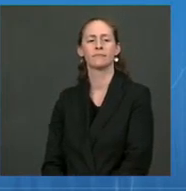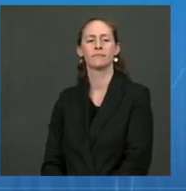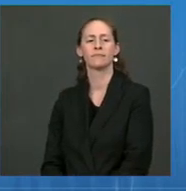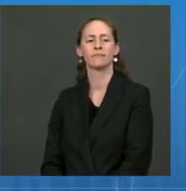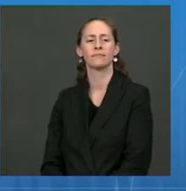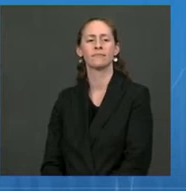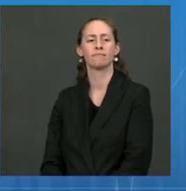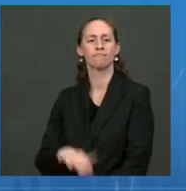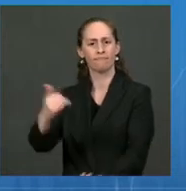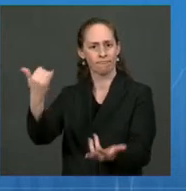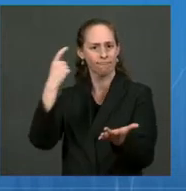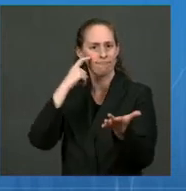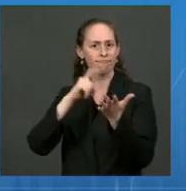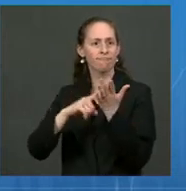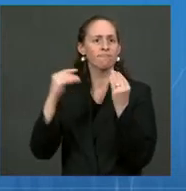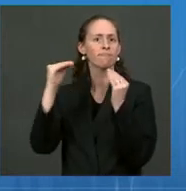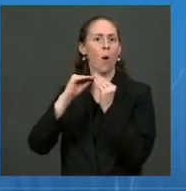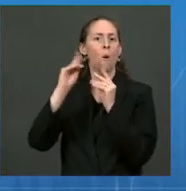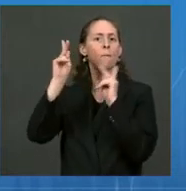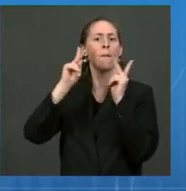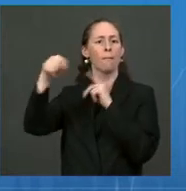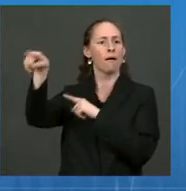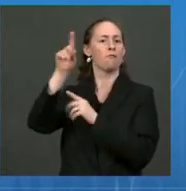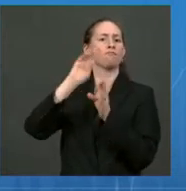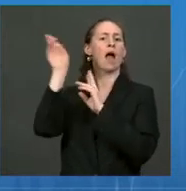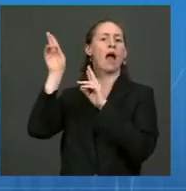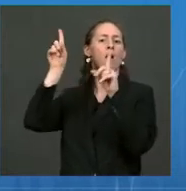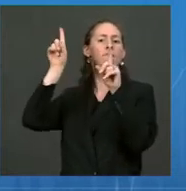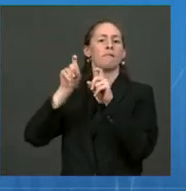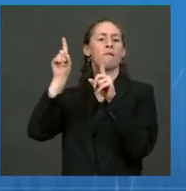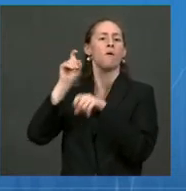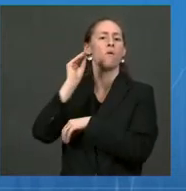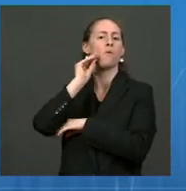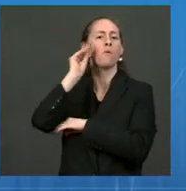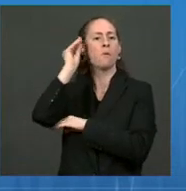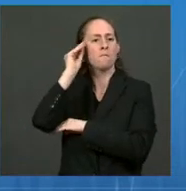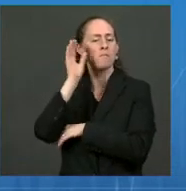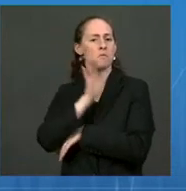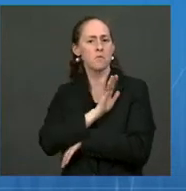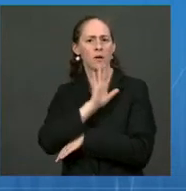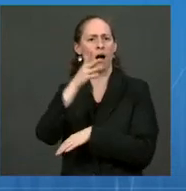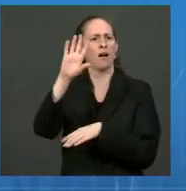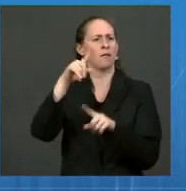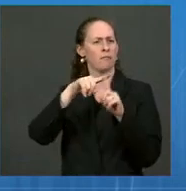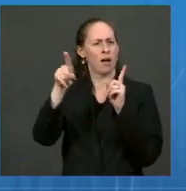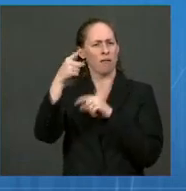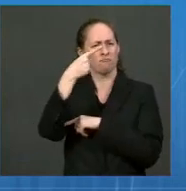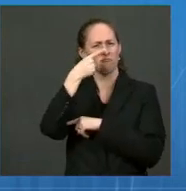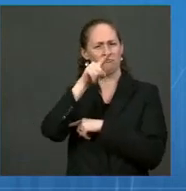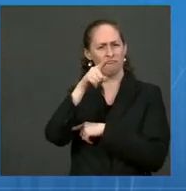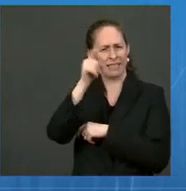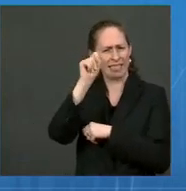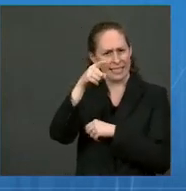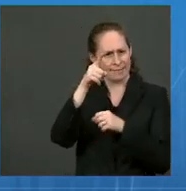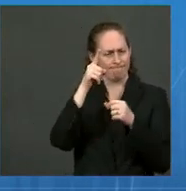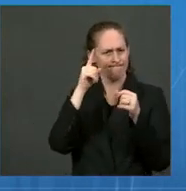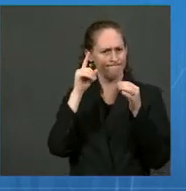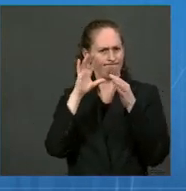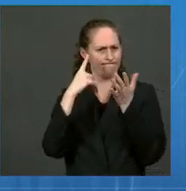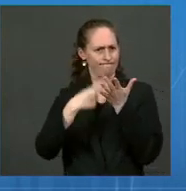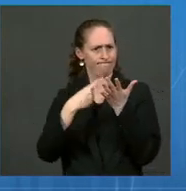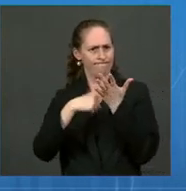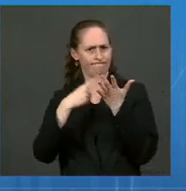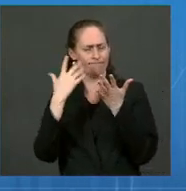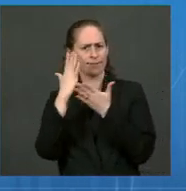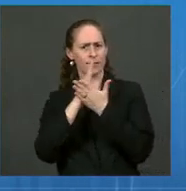tests, can you speak to the issues around accuracy in terms of false negatives and